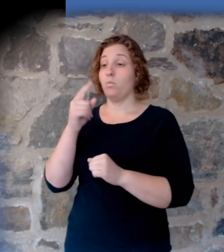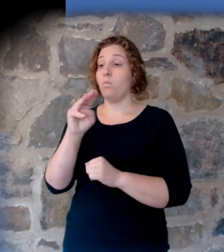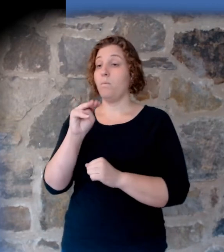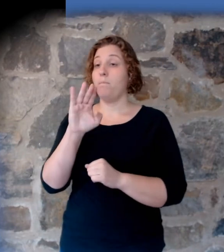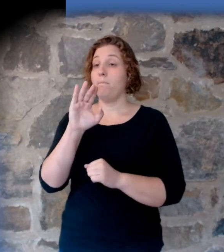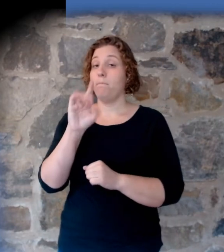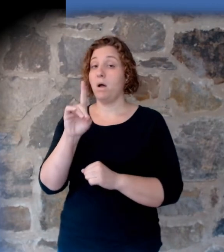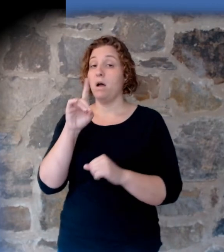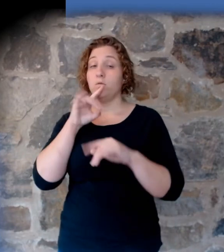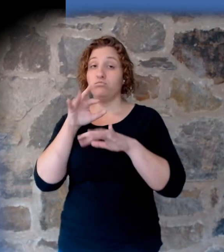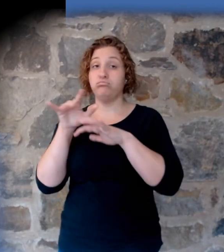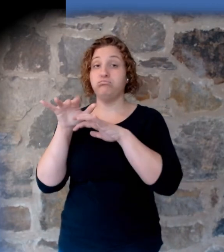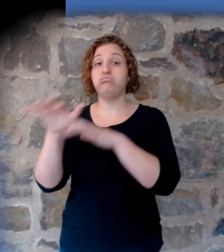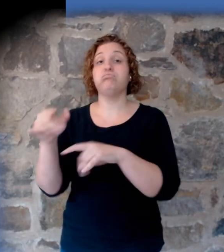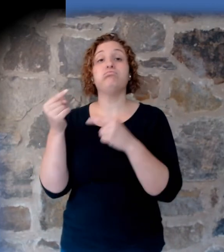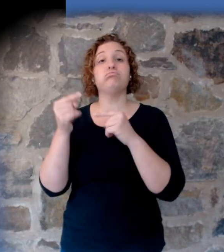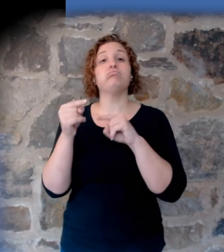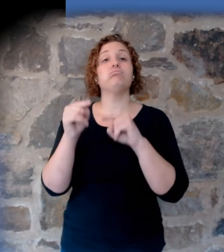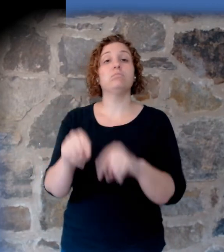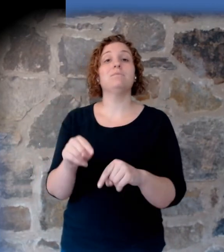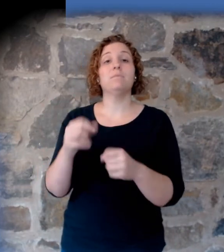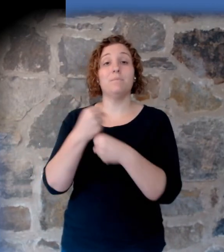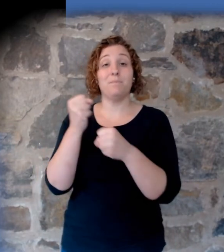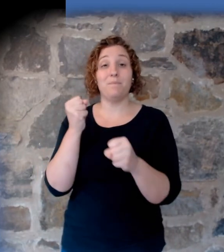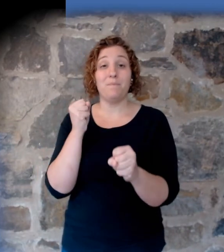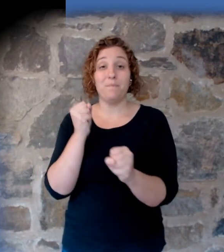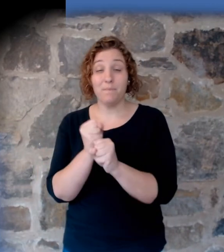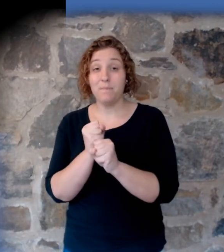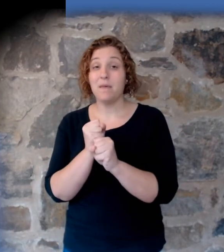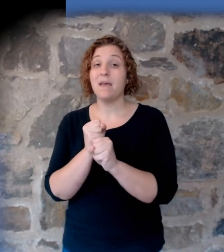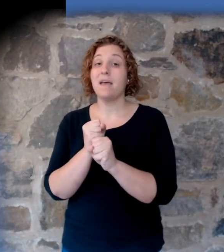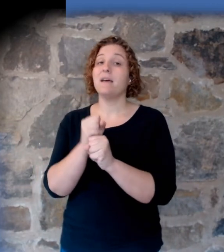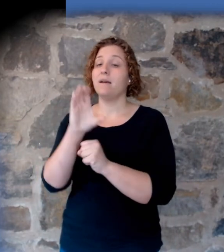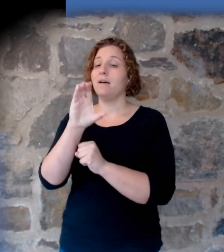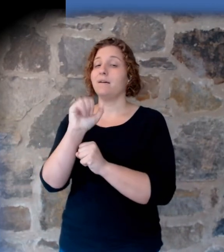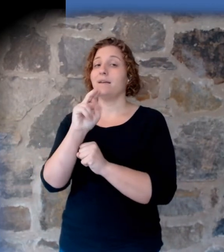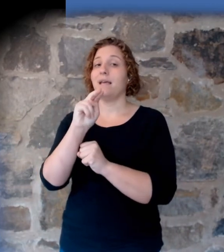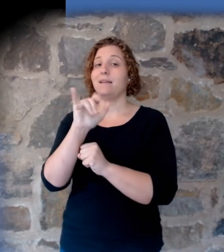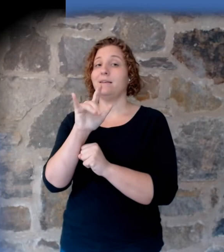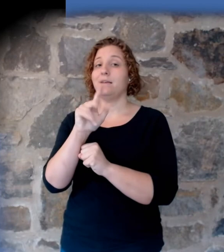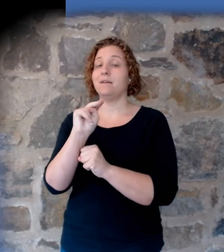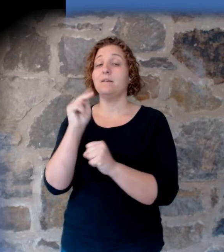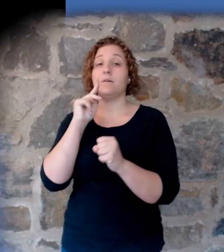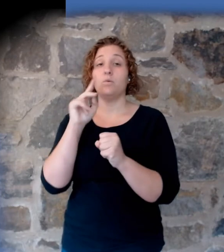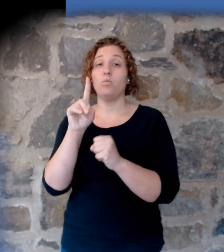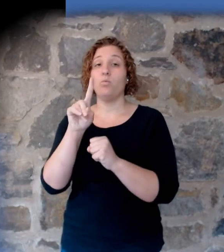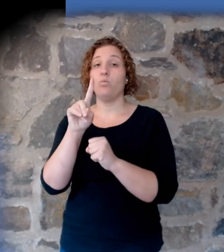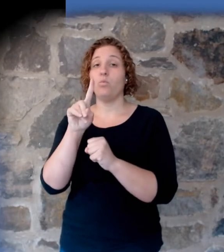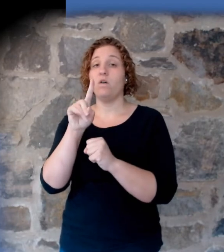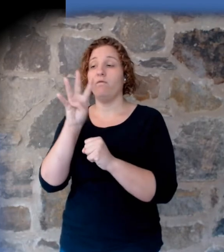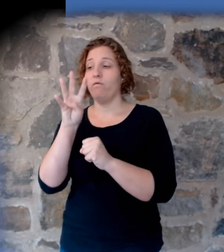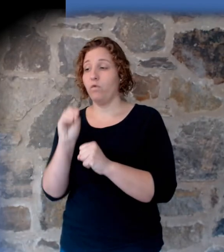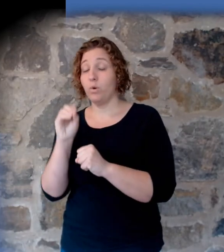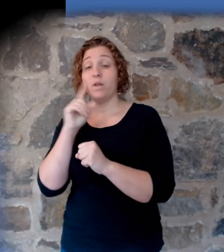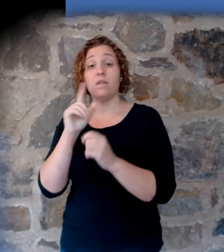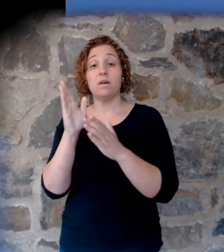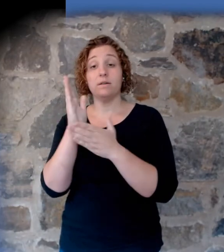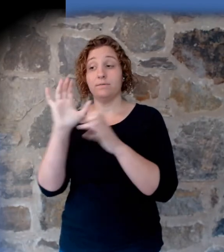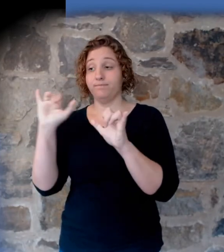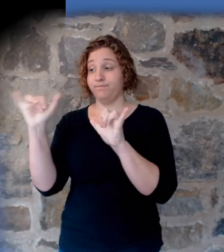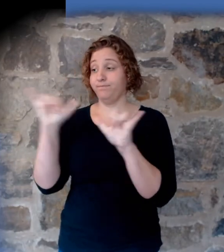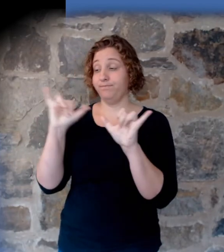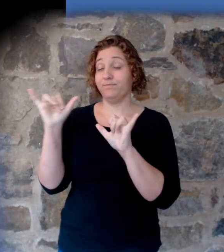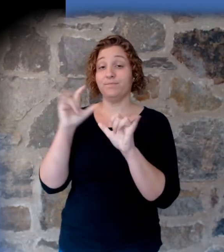resulted in the carving of a canyon 140th the scale of the Grand Canyon in one afternoon